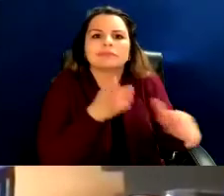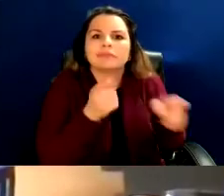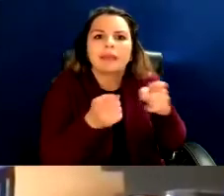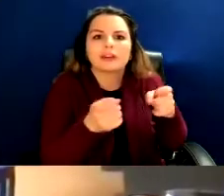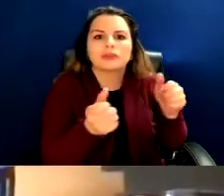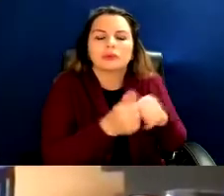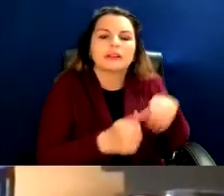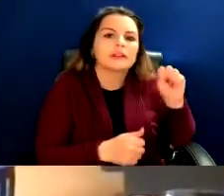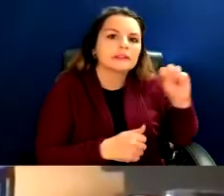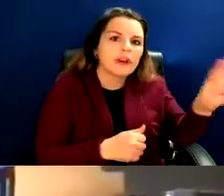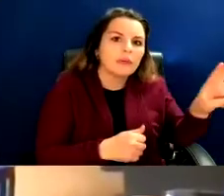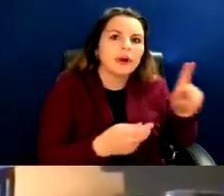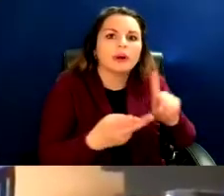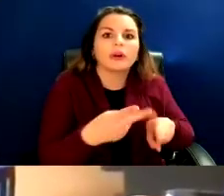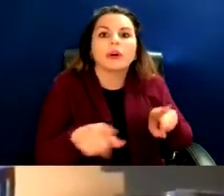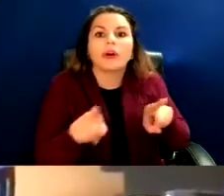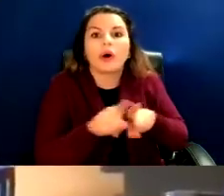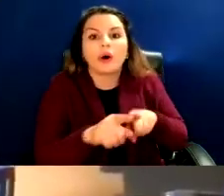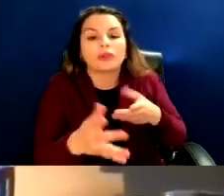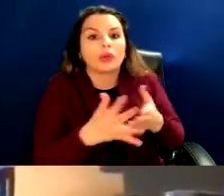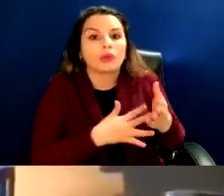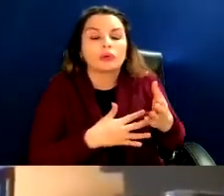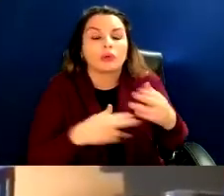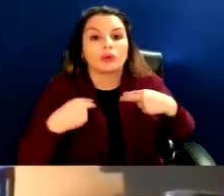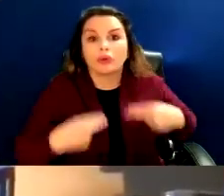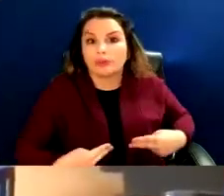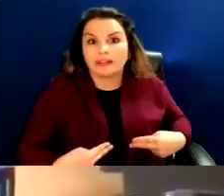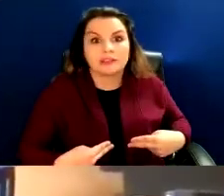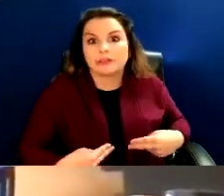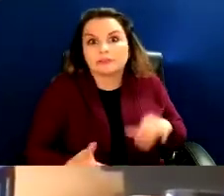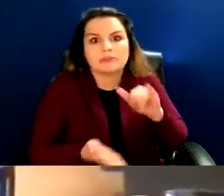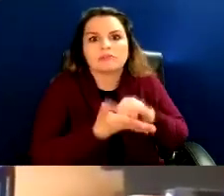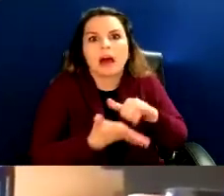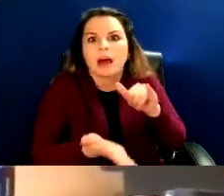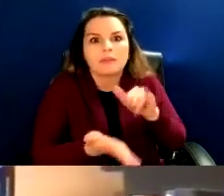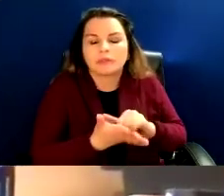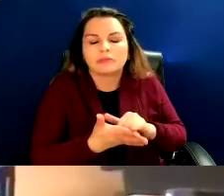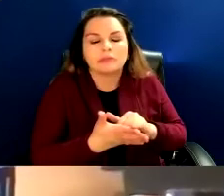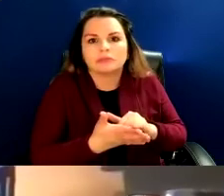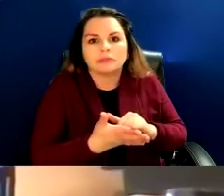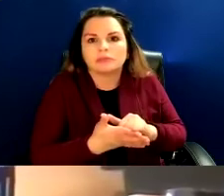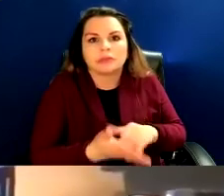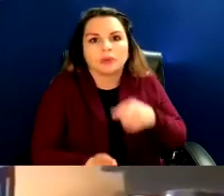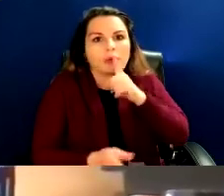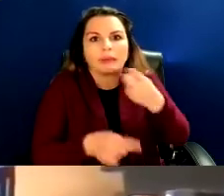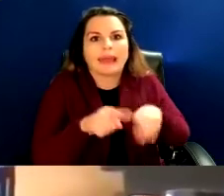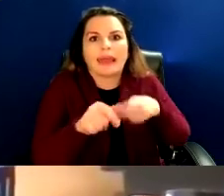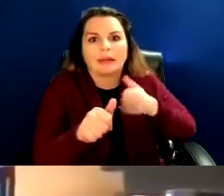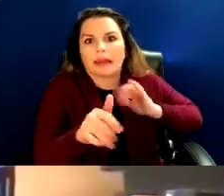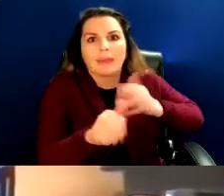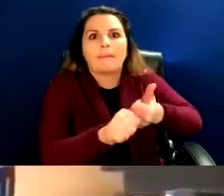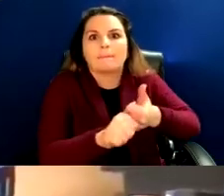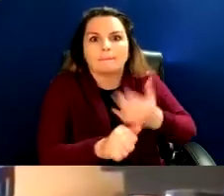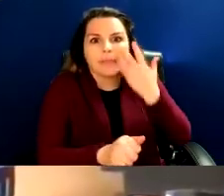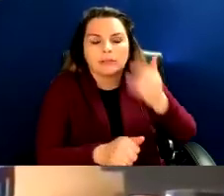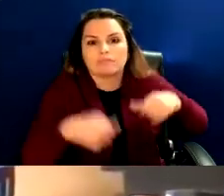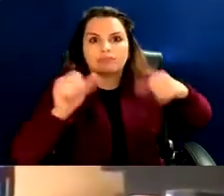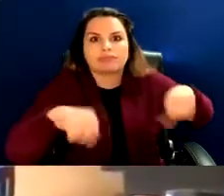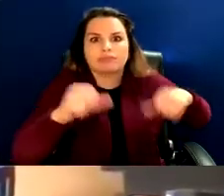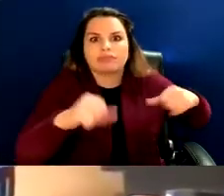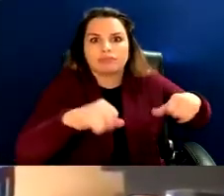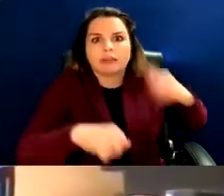software and it can't be managed through the global workforce at the, you know, at the speed by which content is posted.